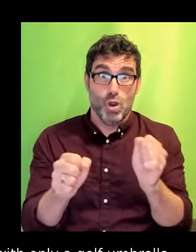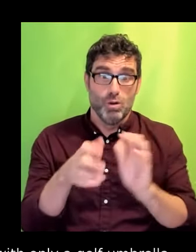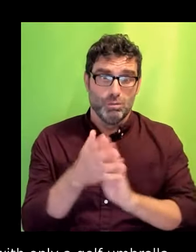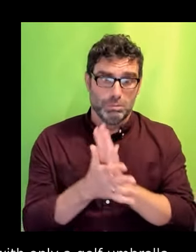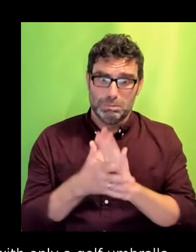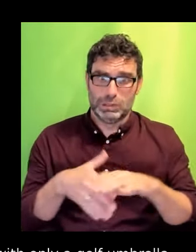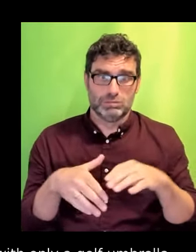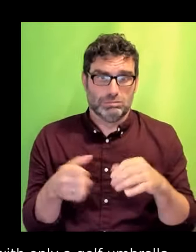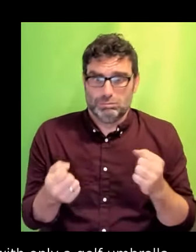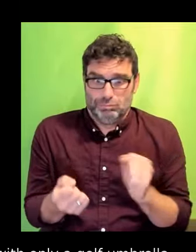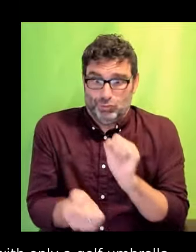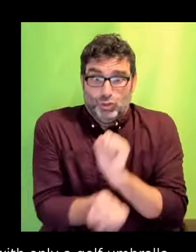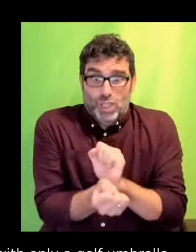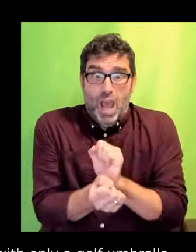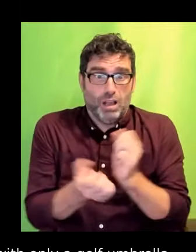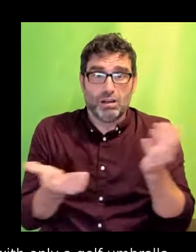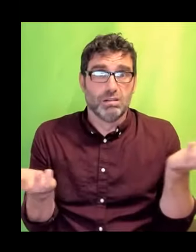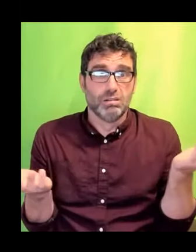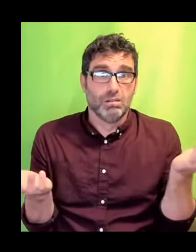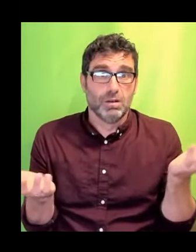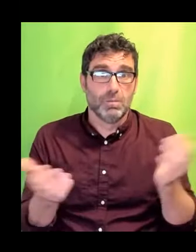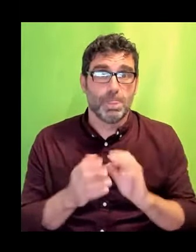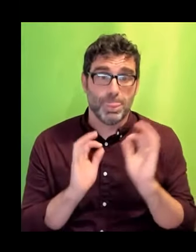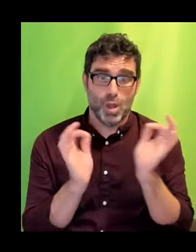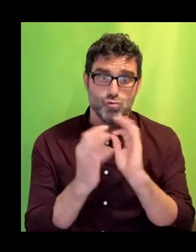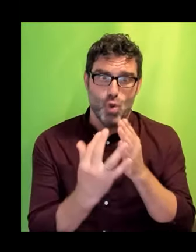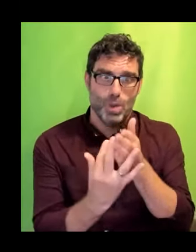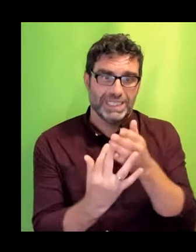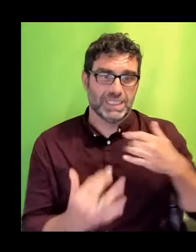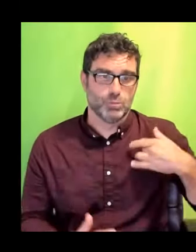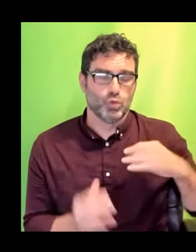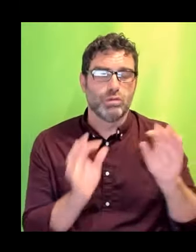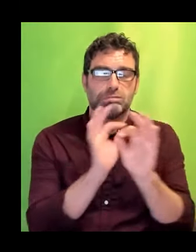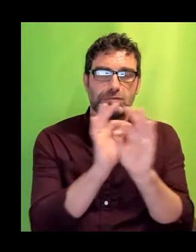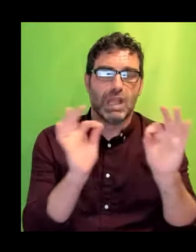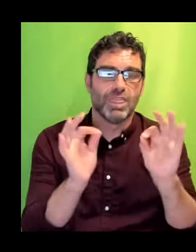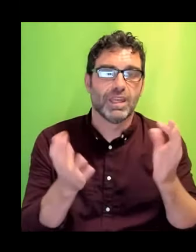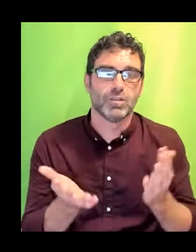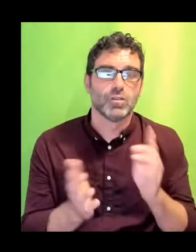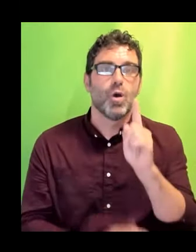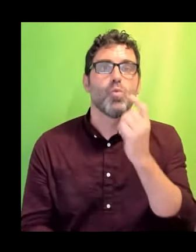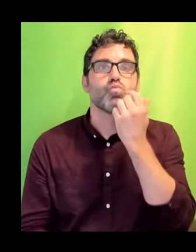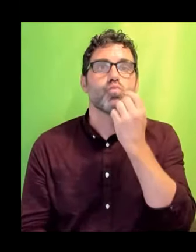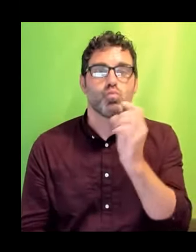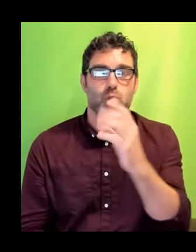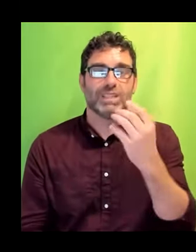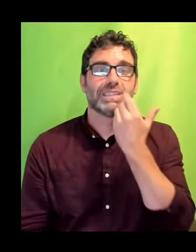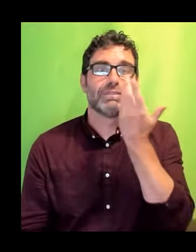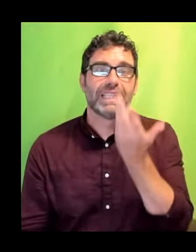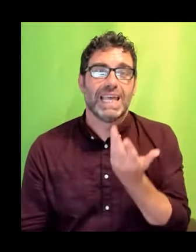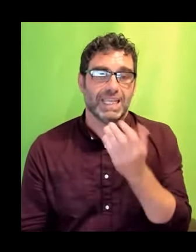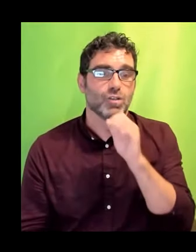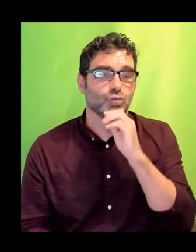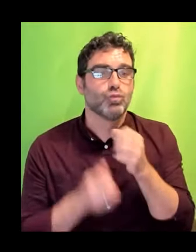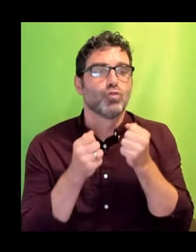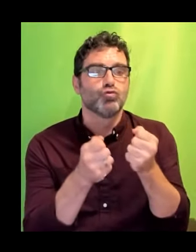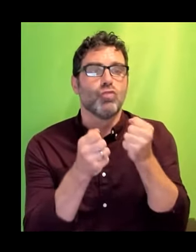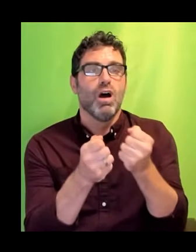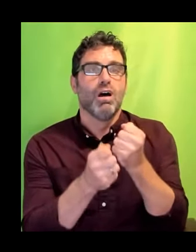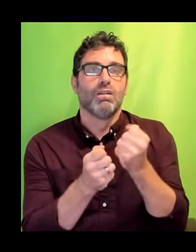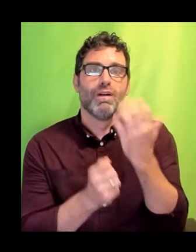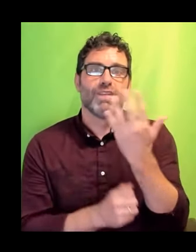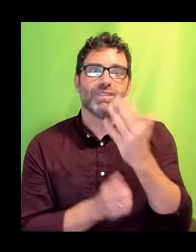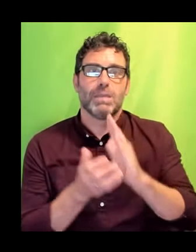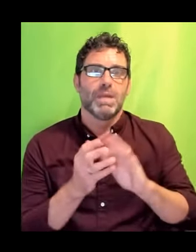There were no accessible toilets on site so once a day she would drive 15 minutes each way to use a loo at the local supermarket.